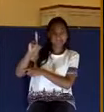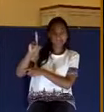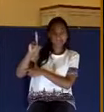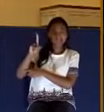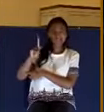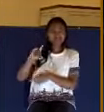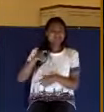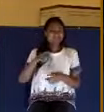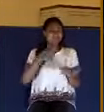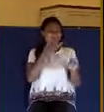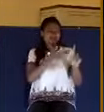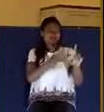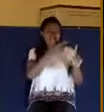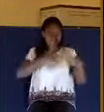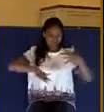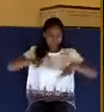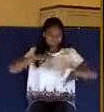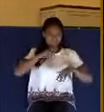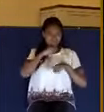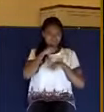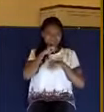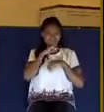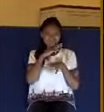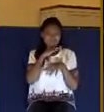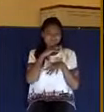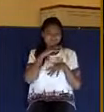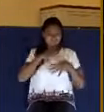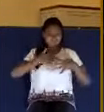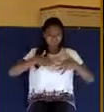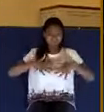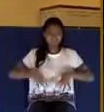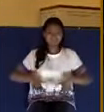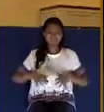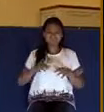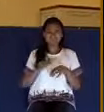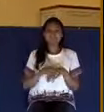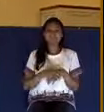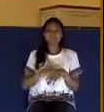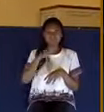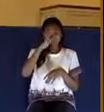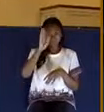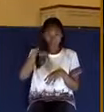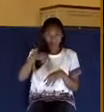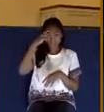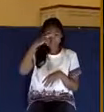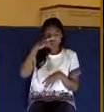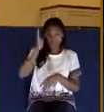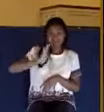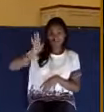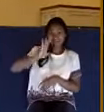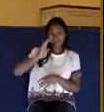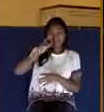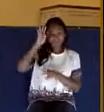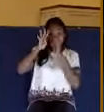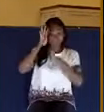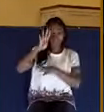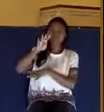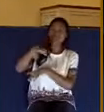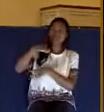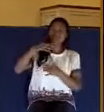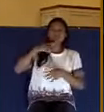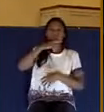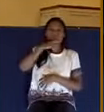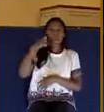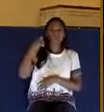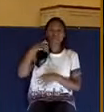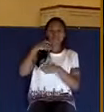He was just, had dirty clothes. Incidentally, did you know the Romans were the first one to use dry cleaning? They invented it. Just a little trivia there for you,